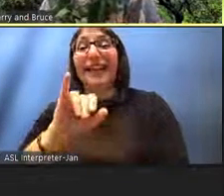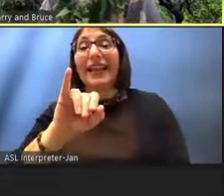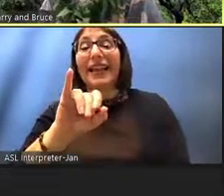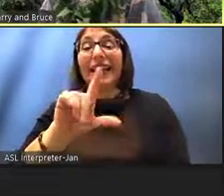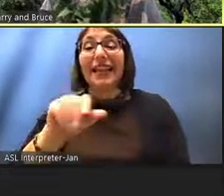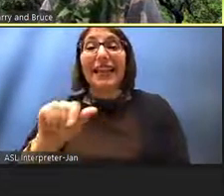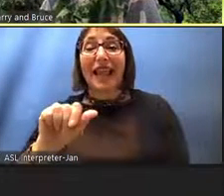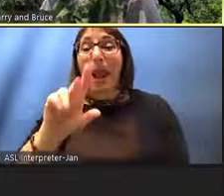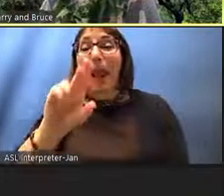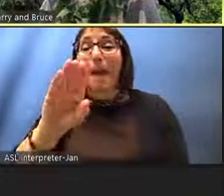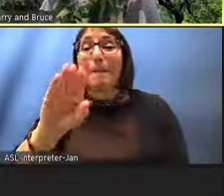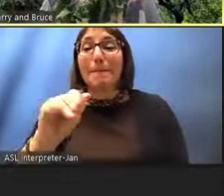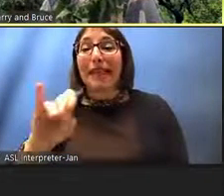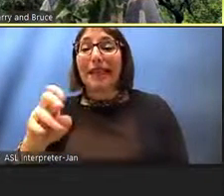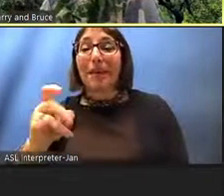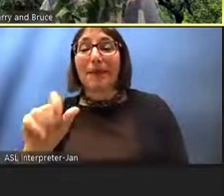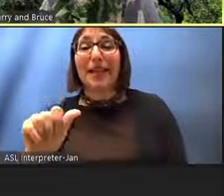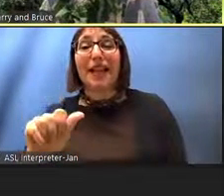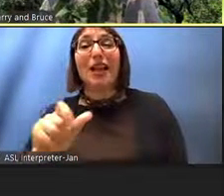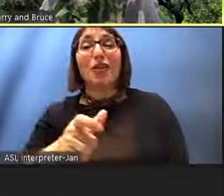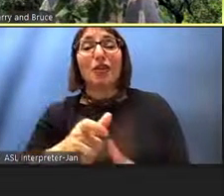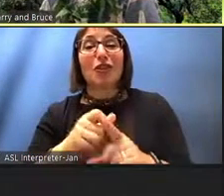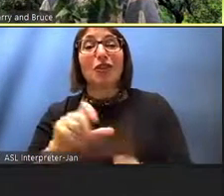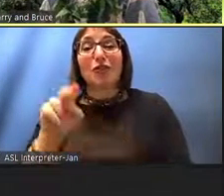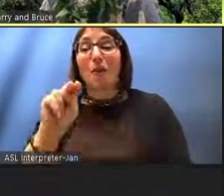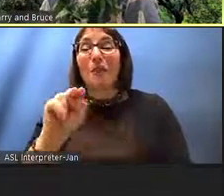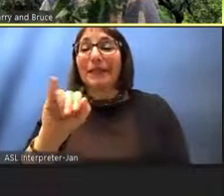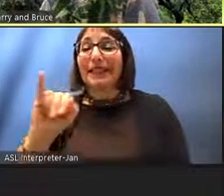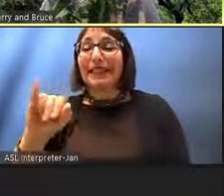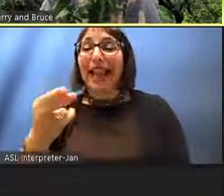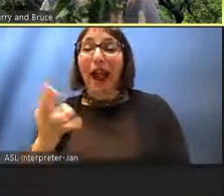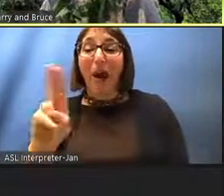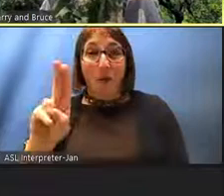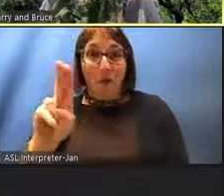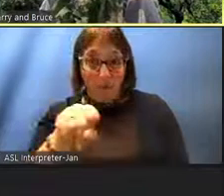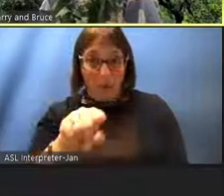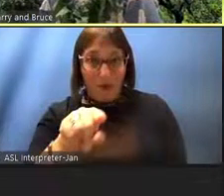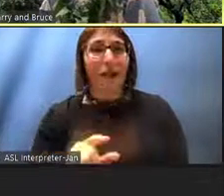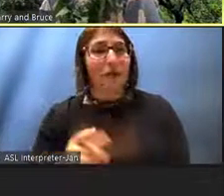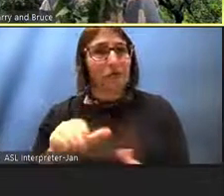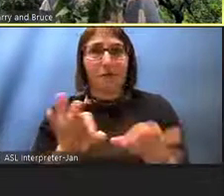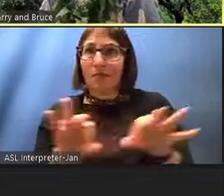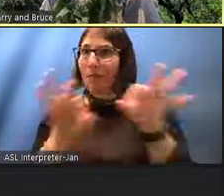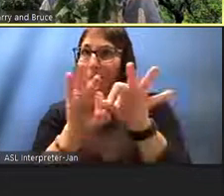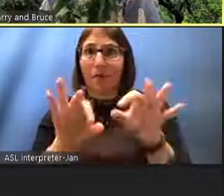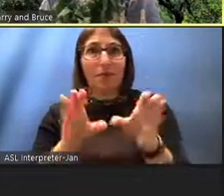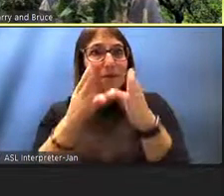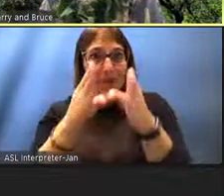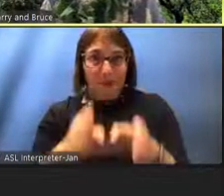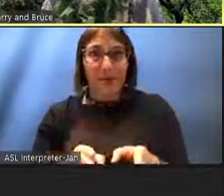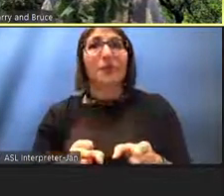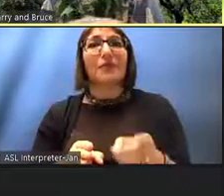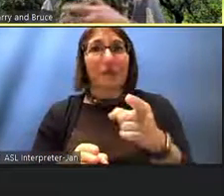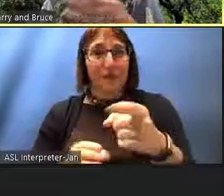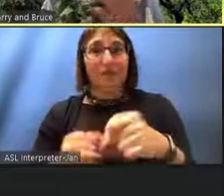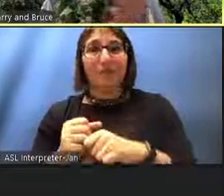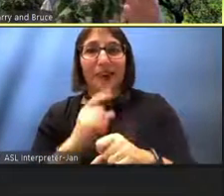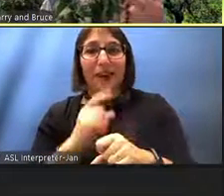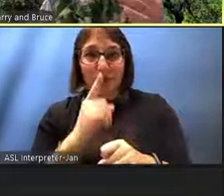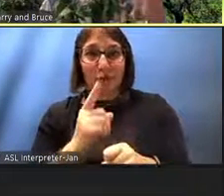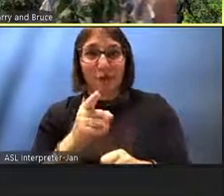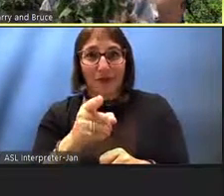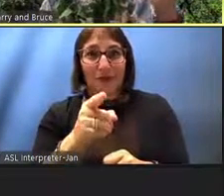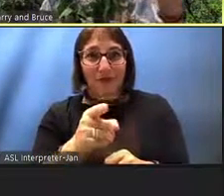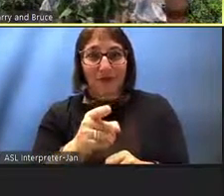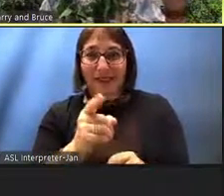from the island of Niihau. And she was very instrumental in helping us get a